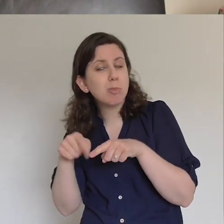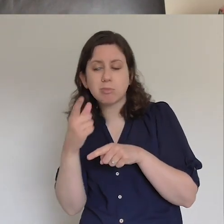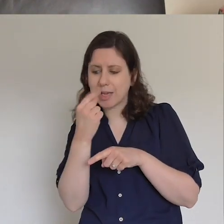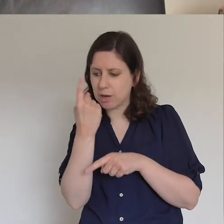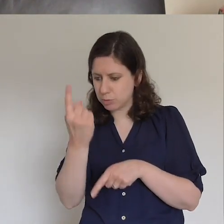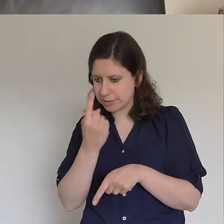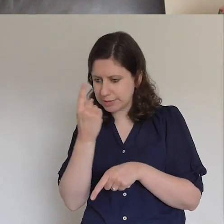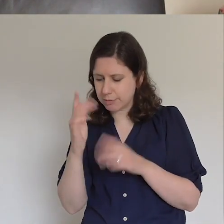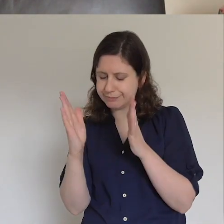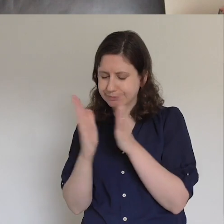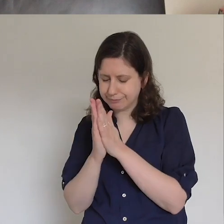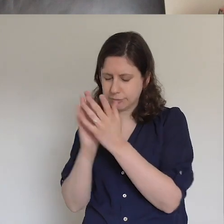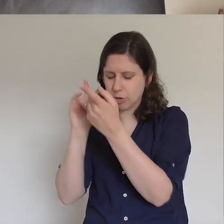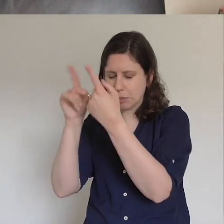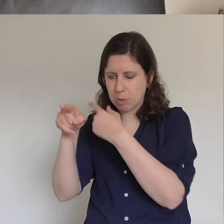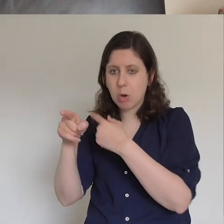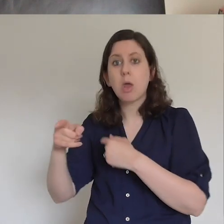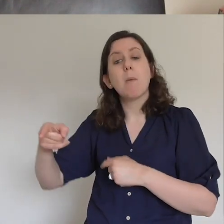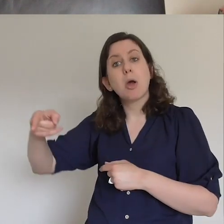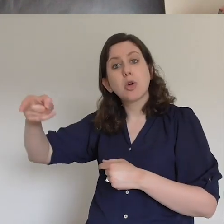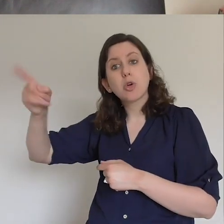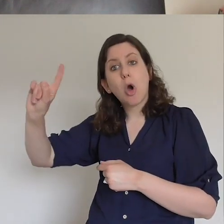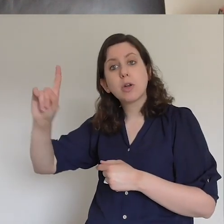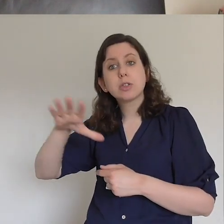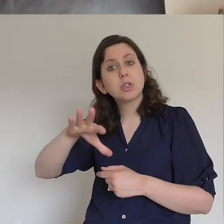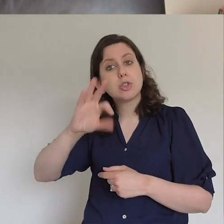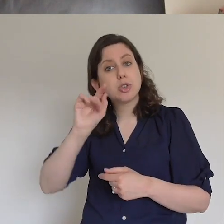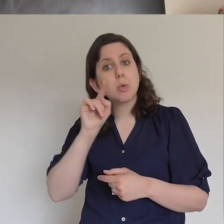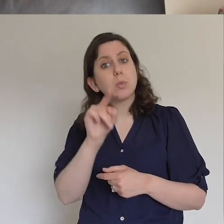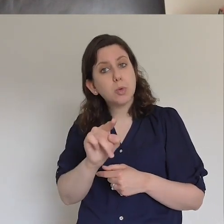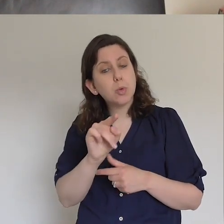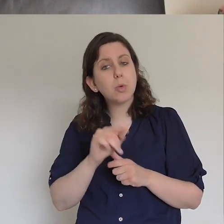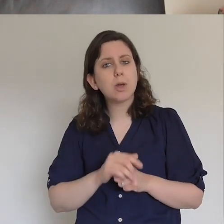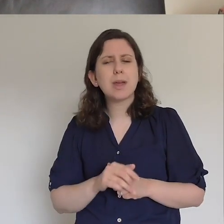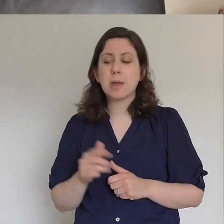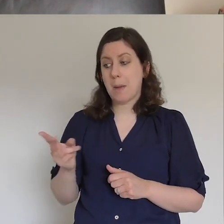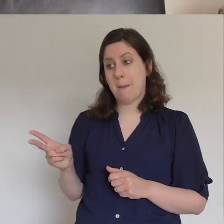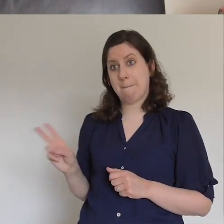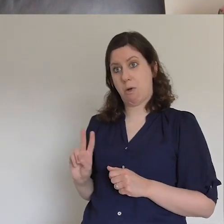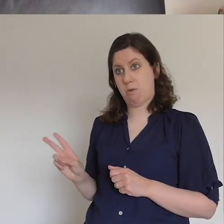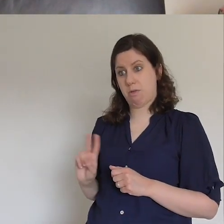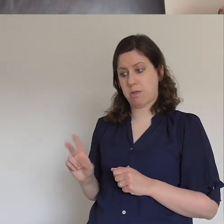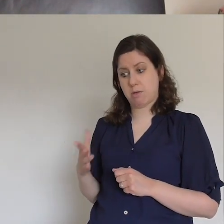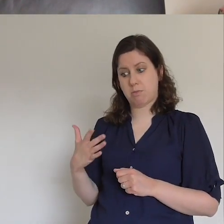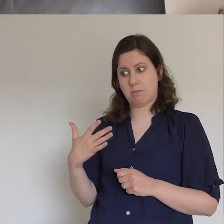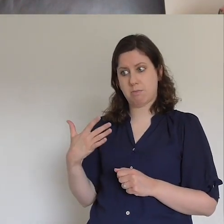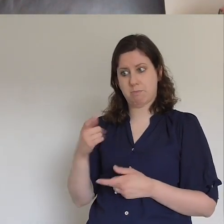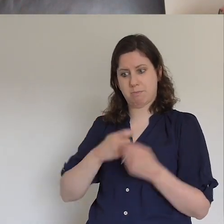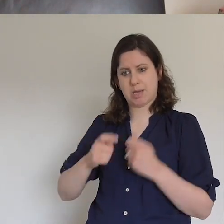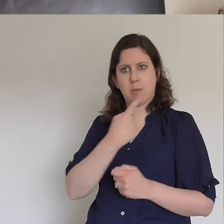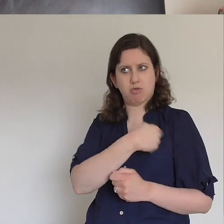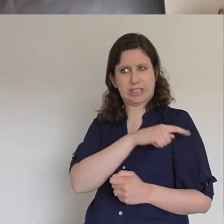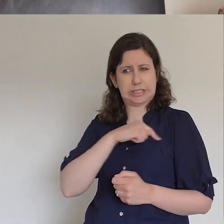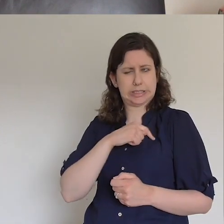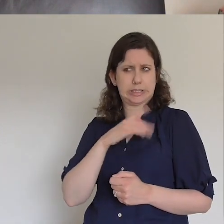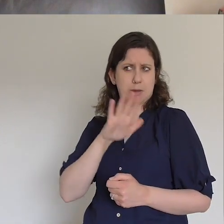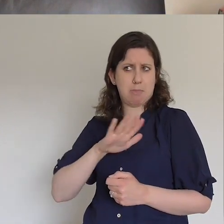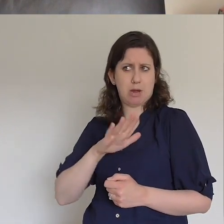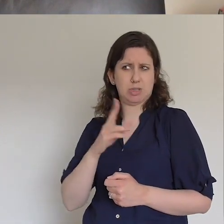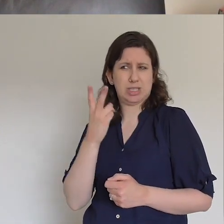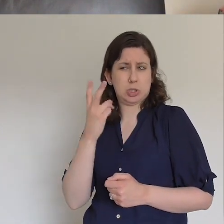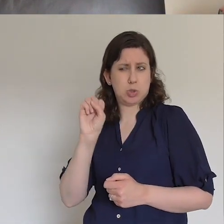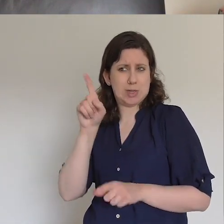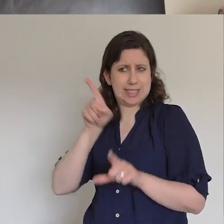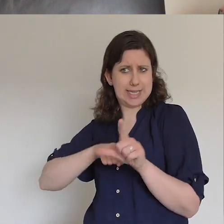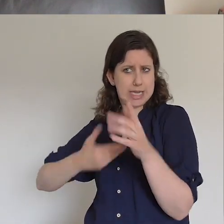has chosen you as his child and Gavin and I you know we've been saved for around 20 odd years each and